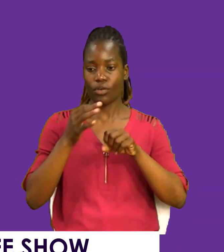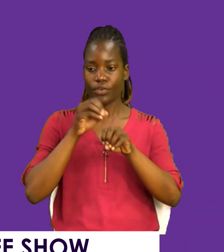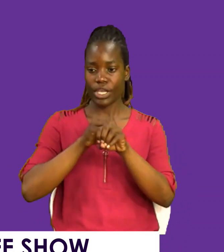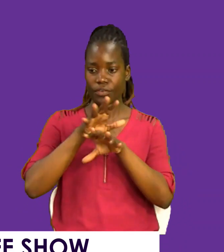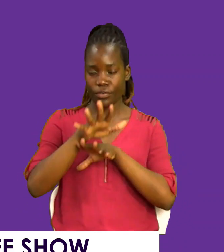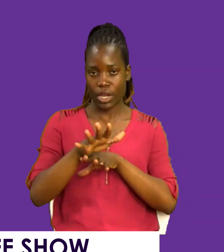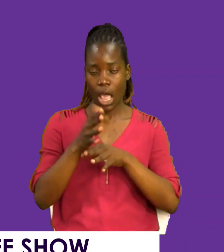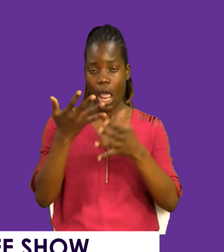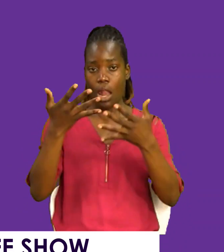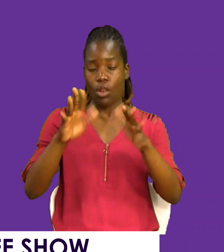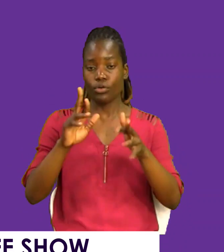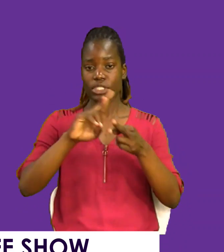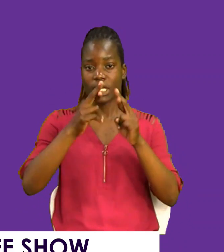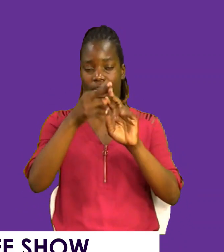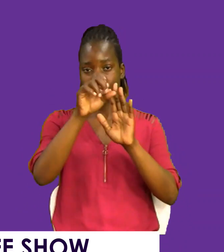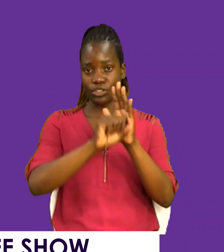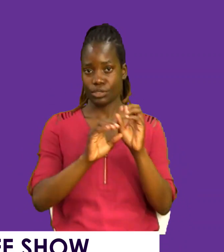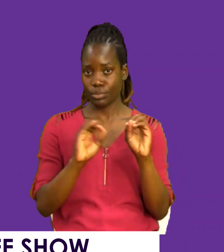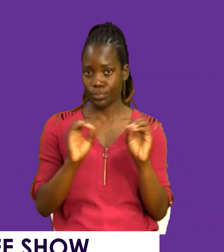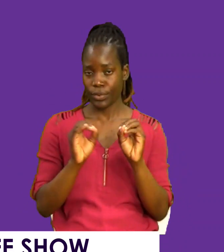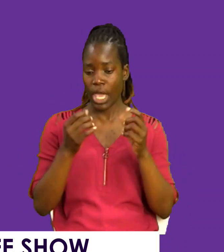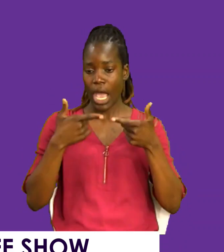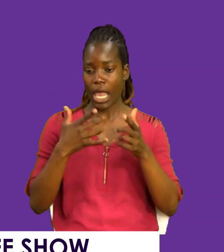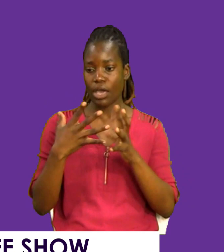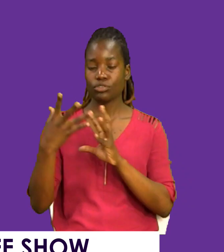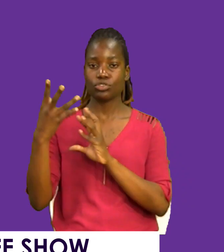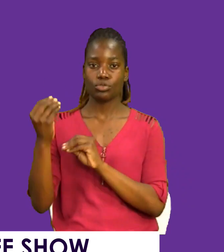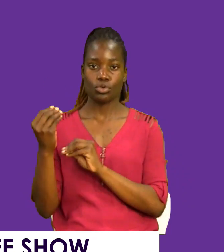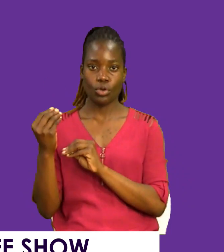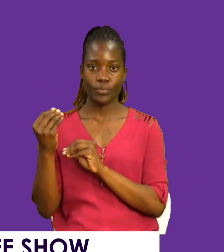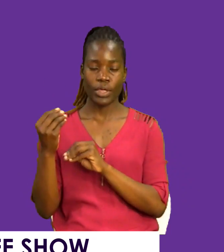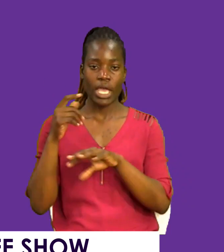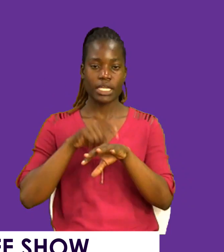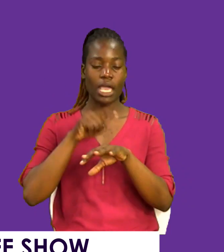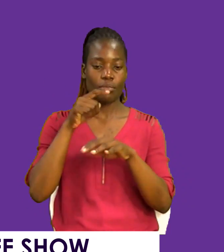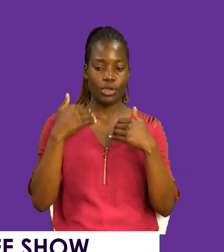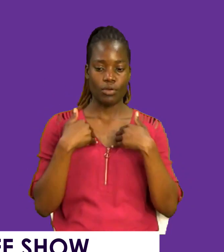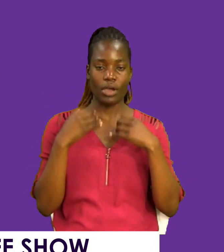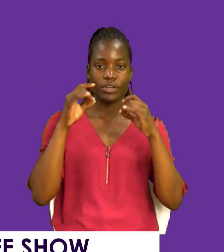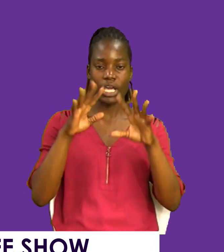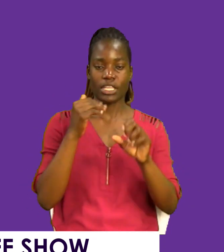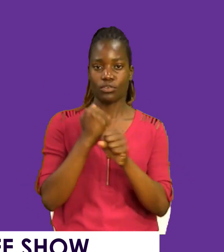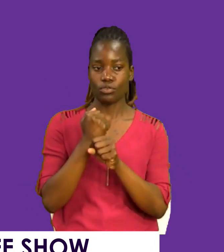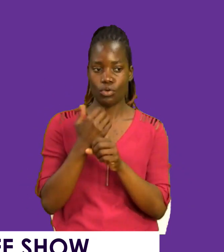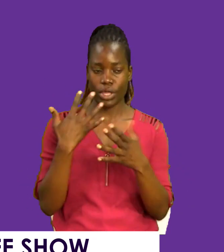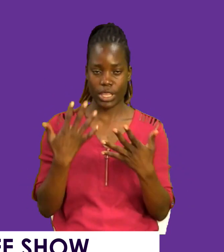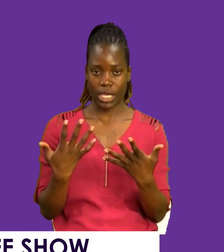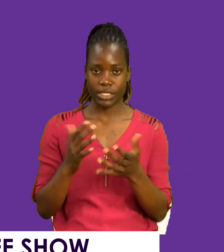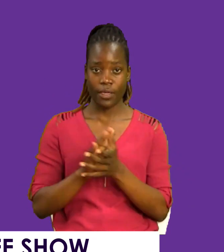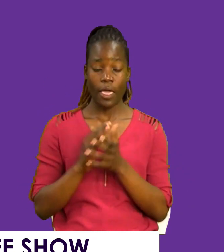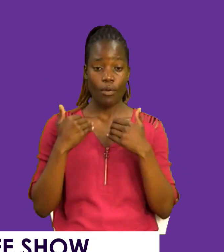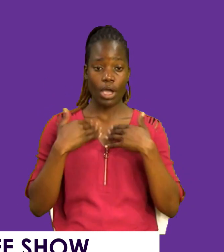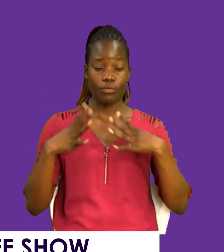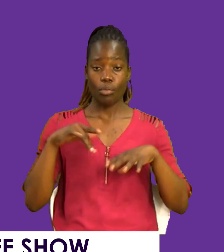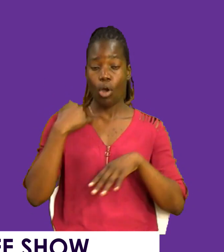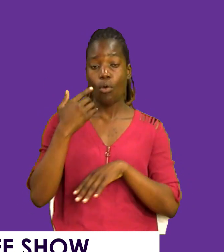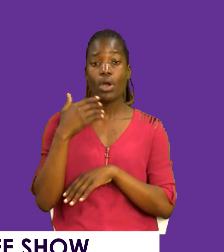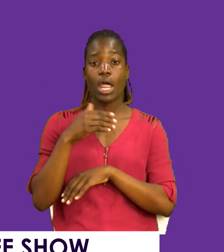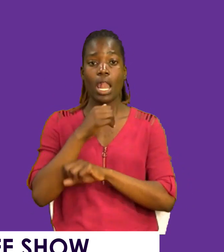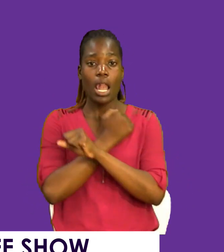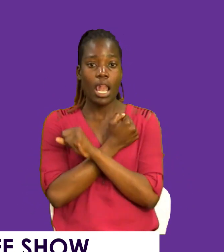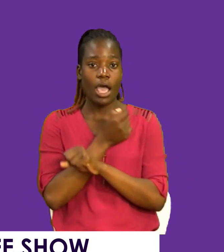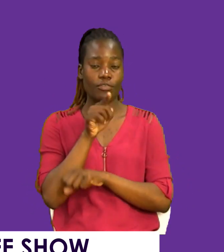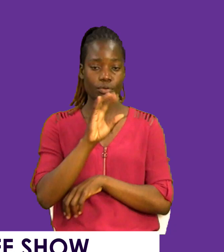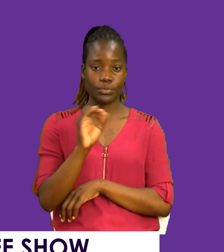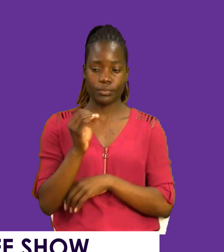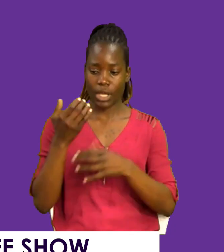Don't lose relationships. Let it go when you have nothing to do with it. You know, there are people that will not like you. Let